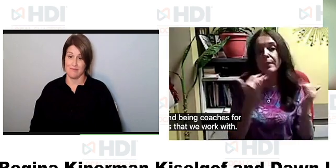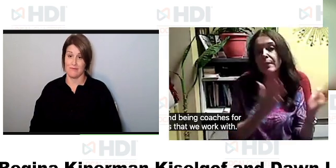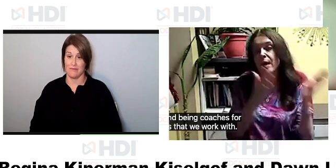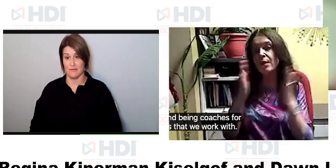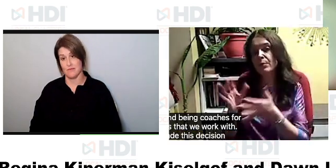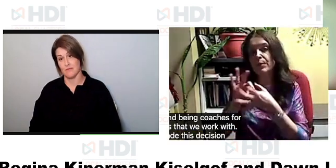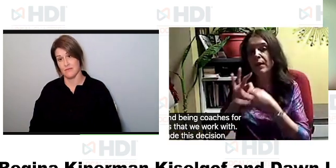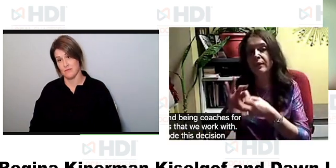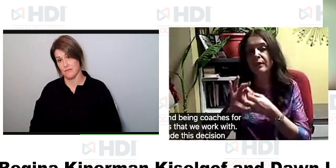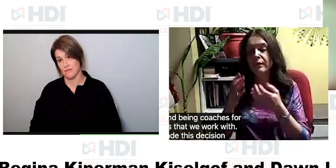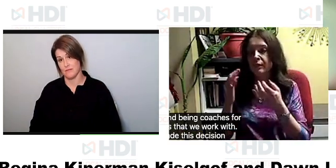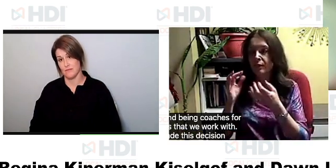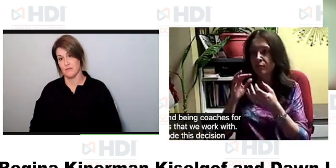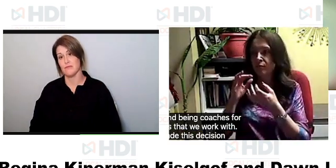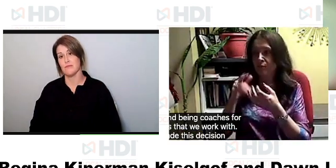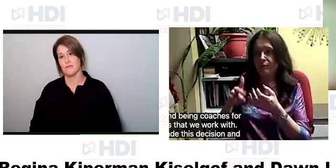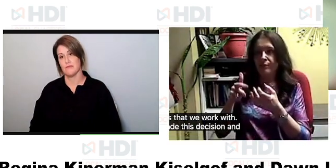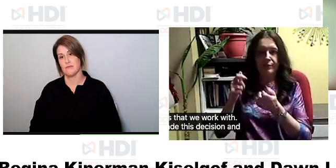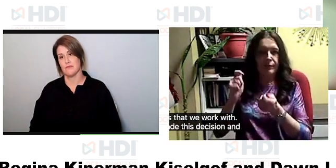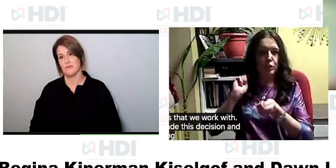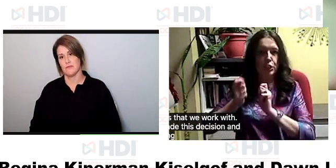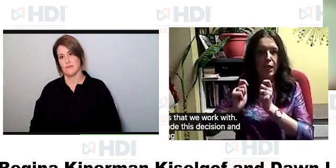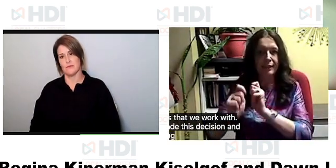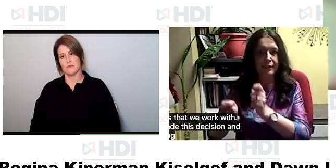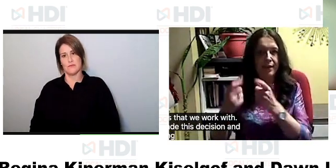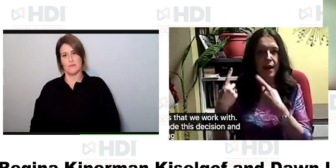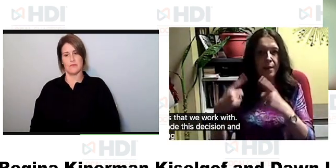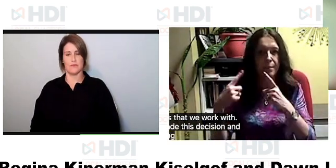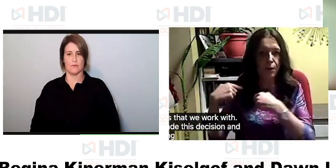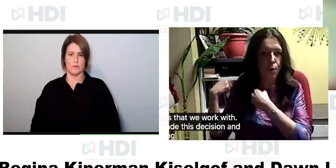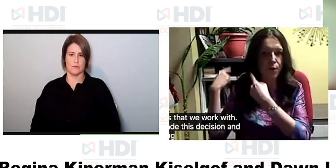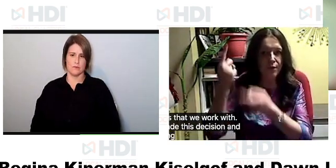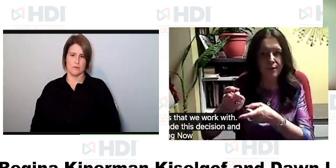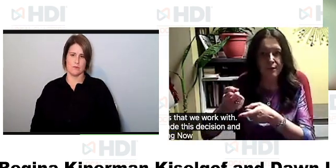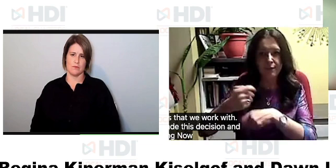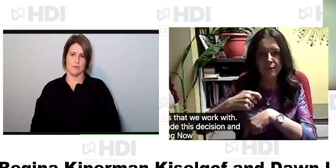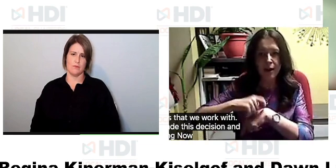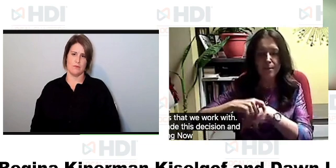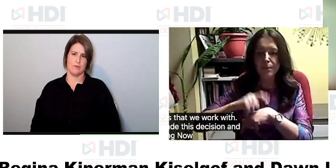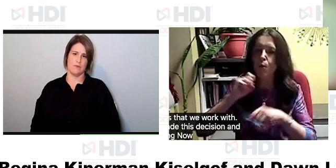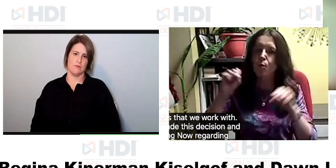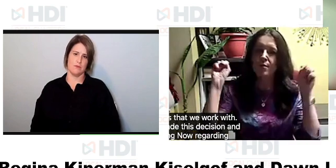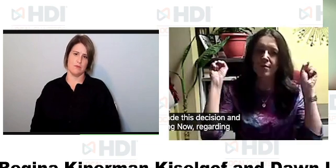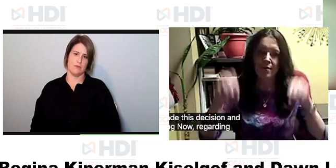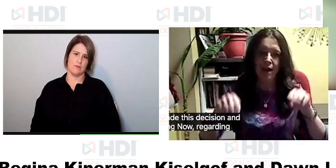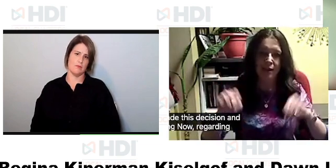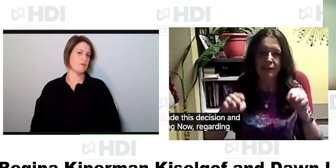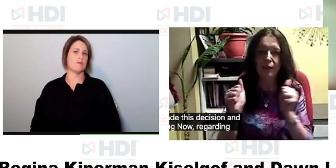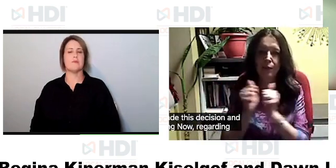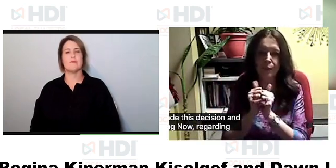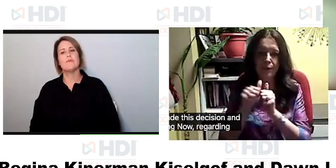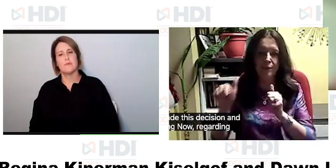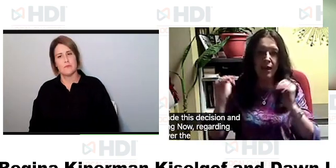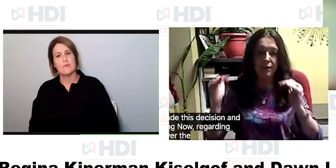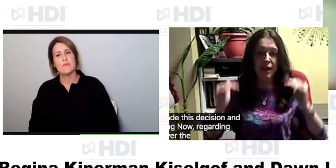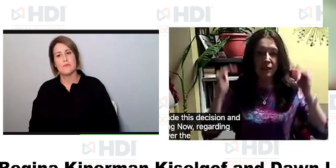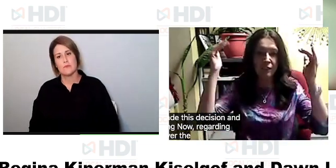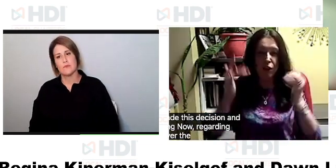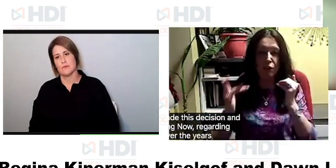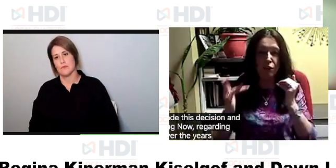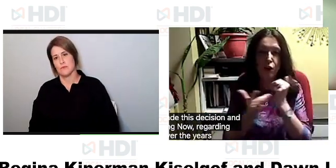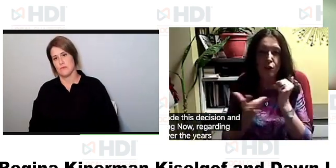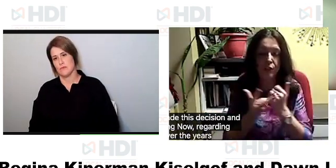made this decision and i've been in this field for so long now regarding changes that have happened over the years